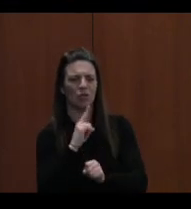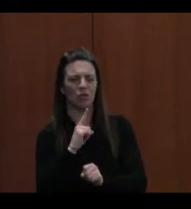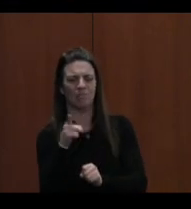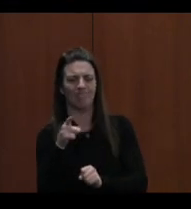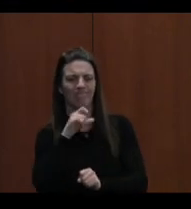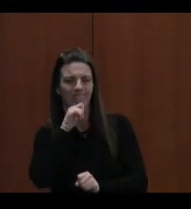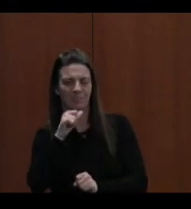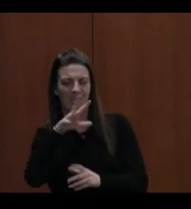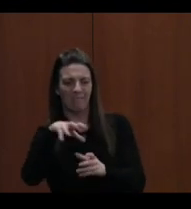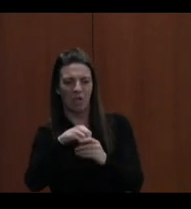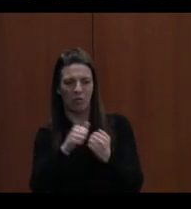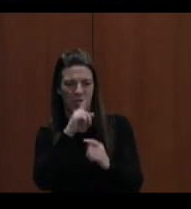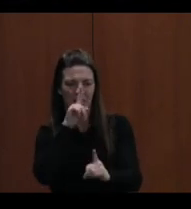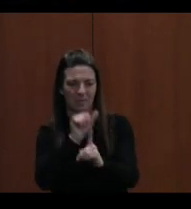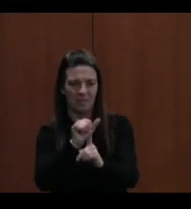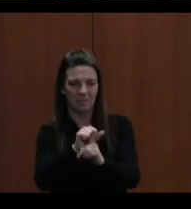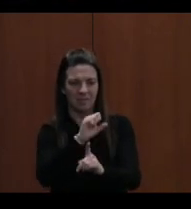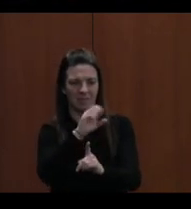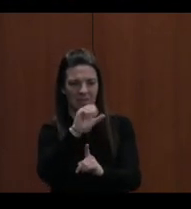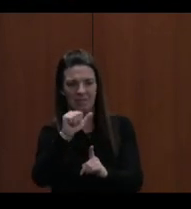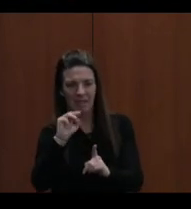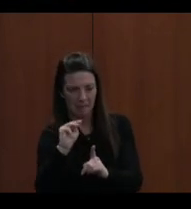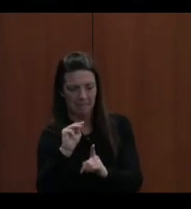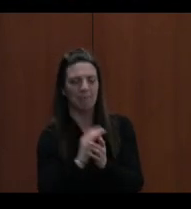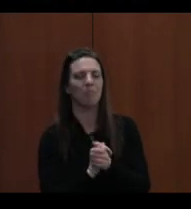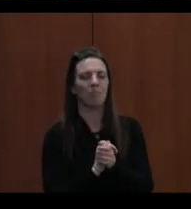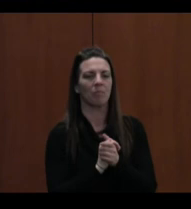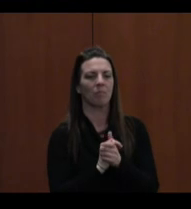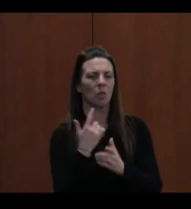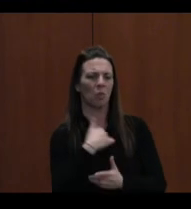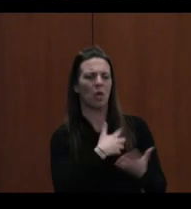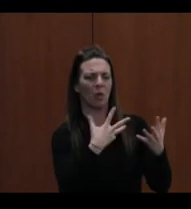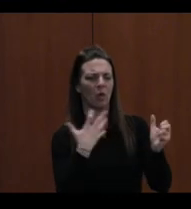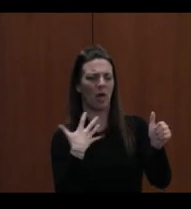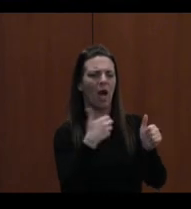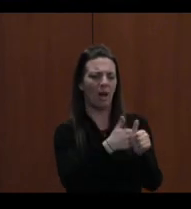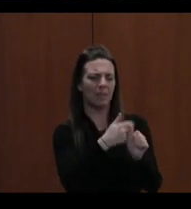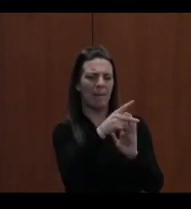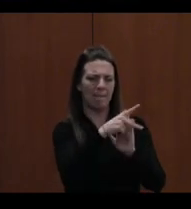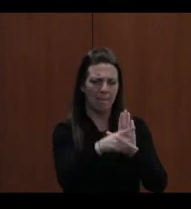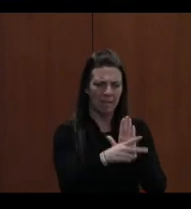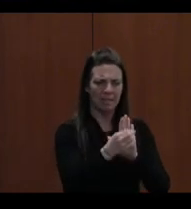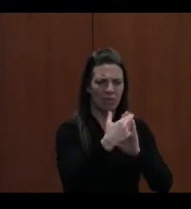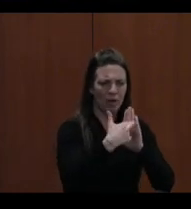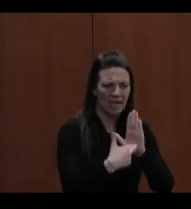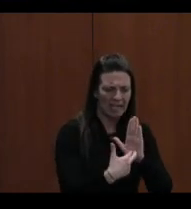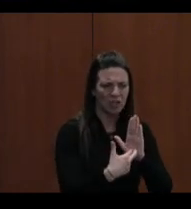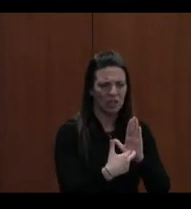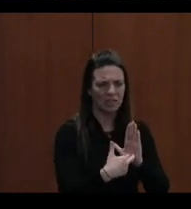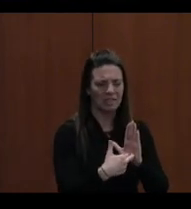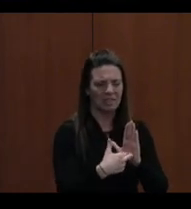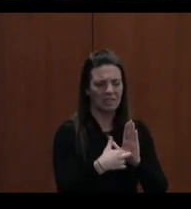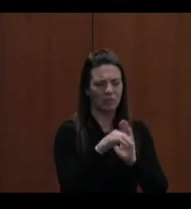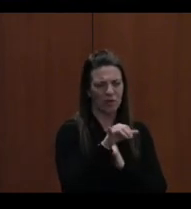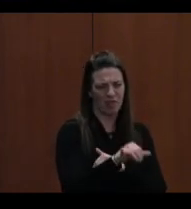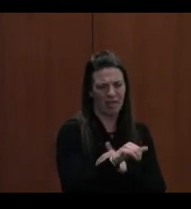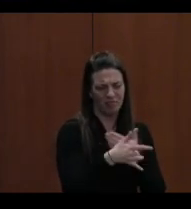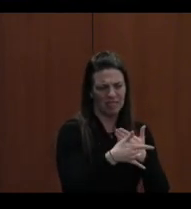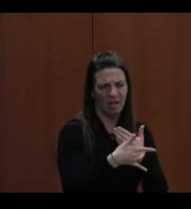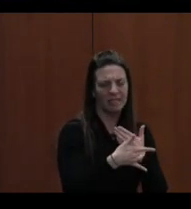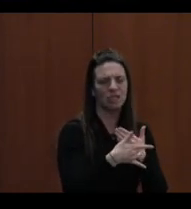We're going to recommend updating some policies and regulations in this area. And lastly, their support is